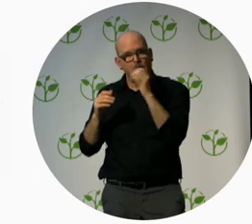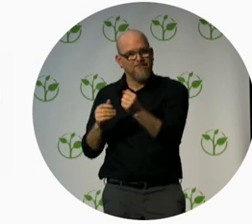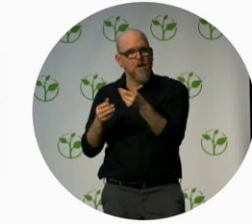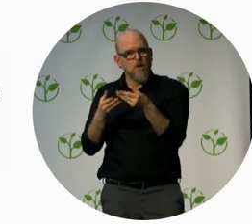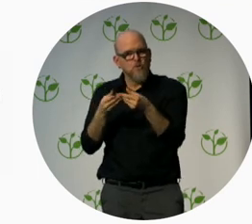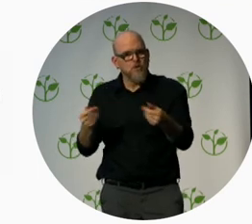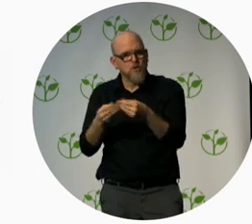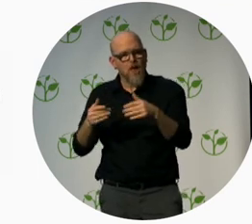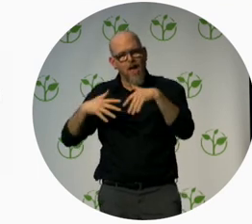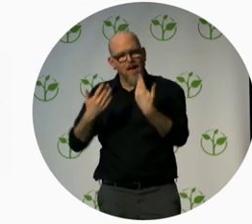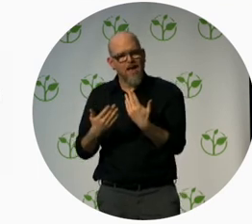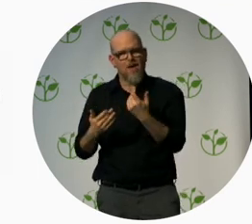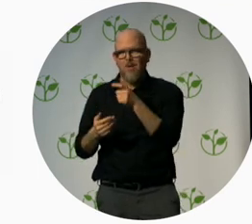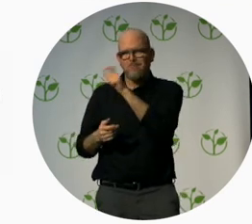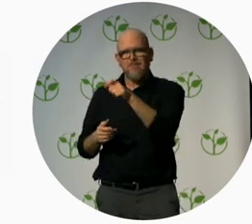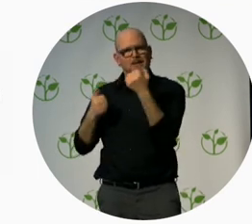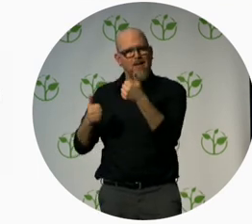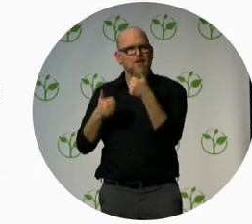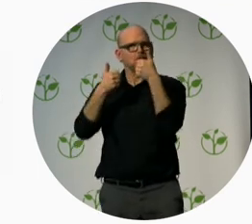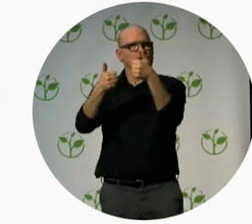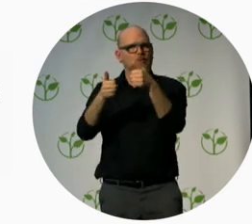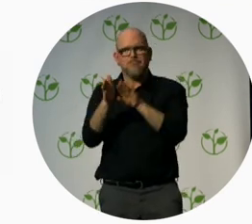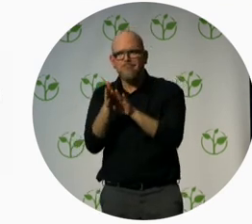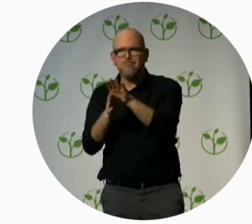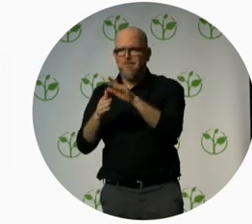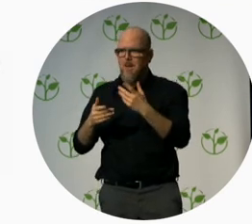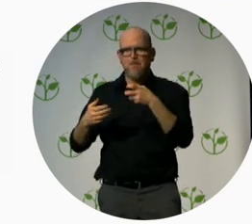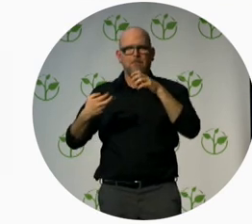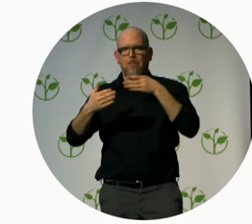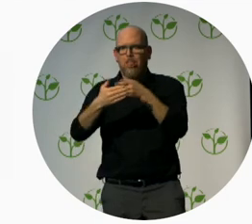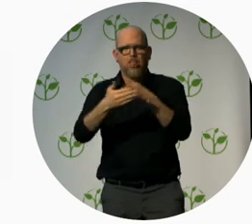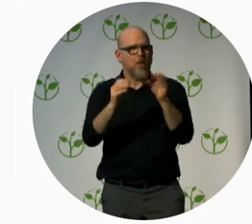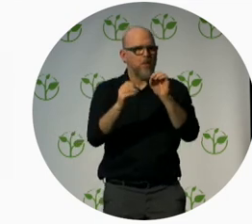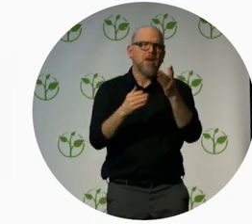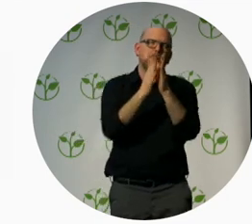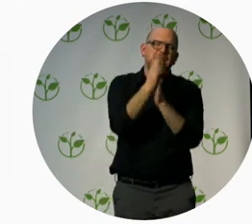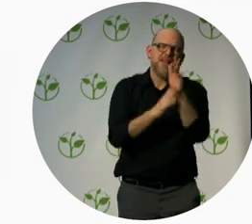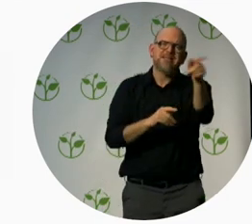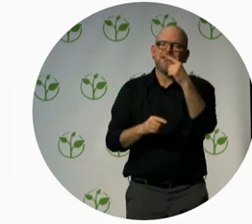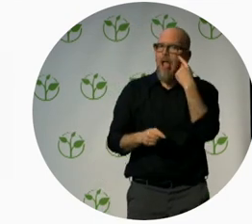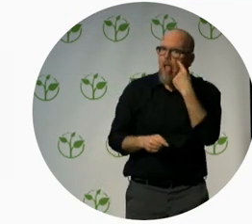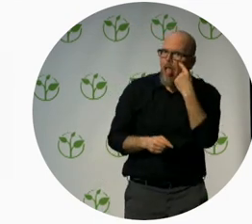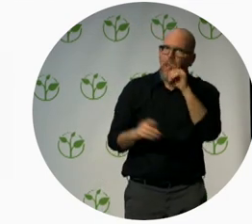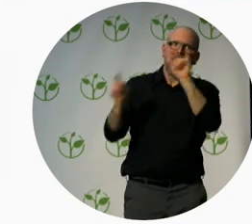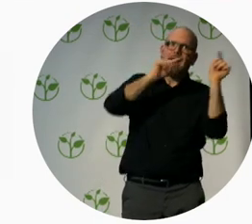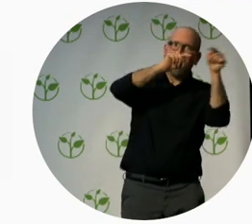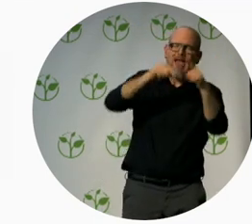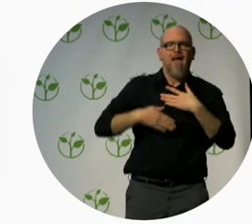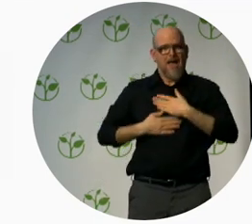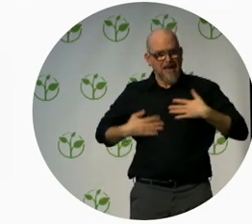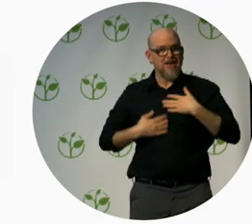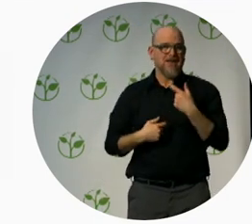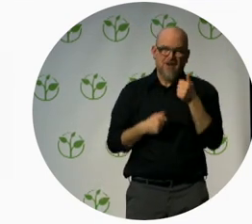I urge you to come let's you try passing by me and not participating. Good luck. You know I believe that. Hold on to stay right here.